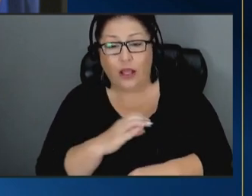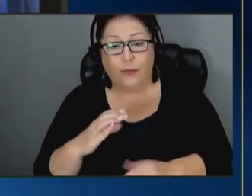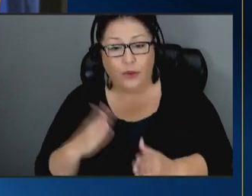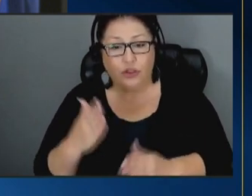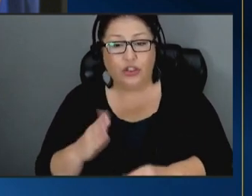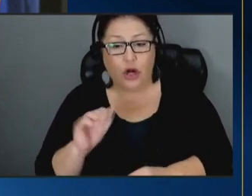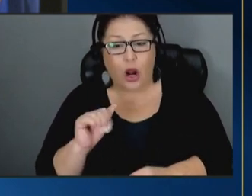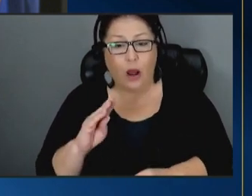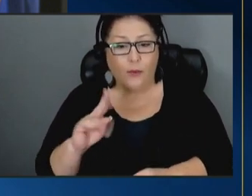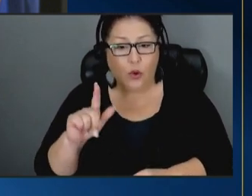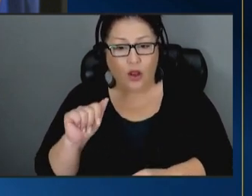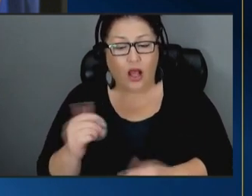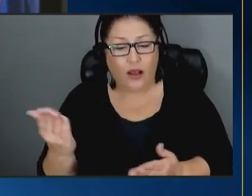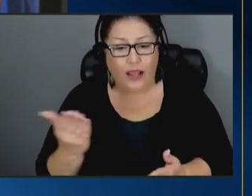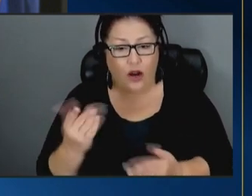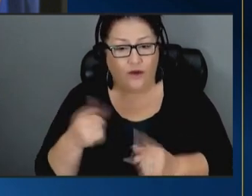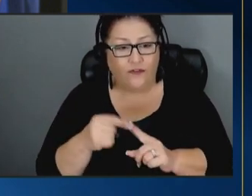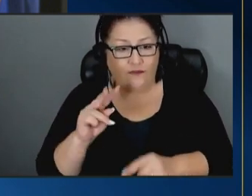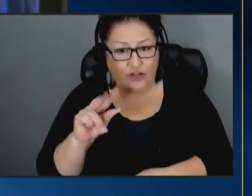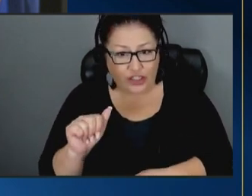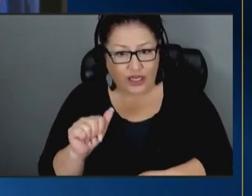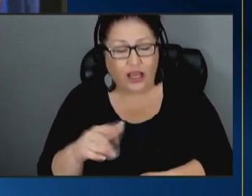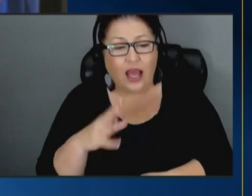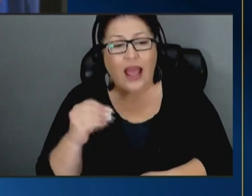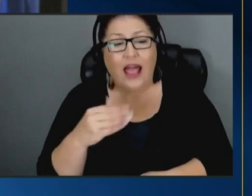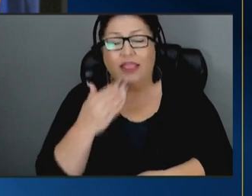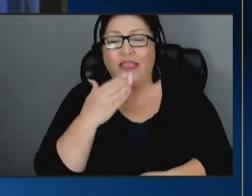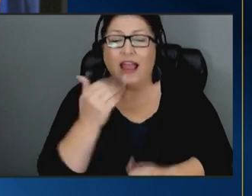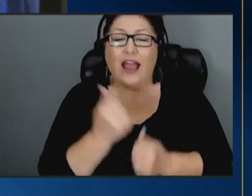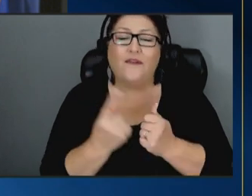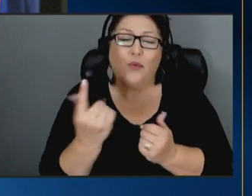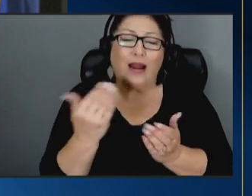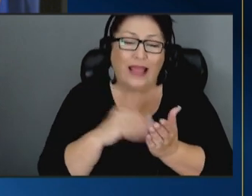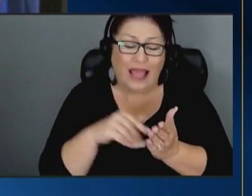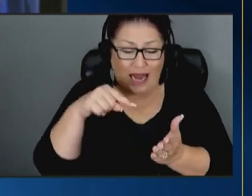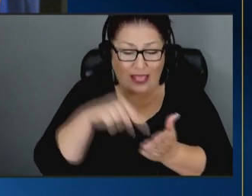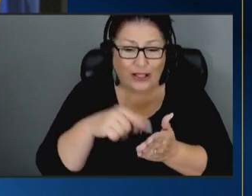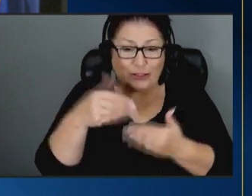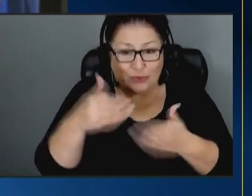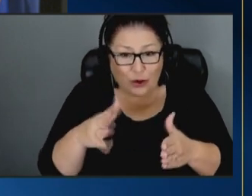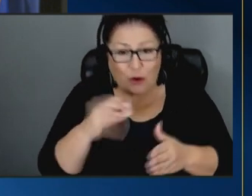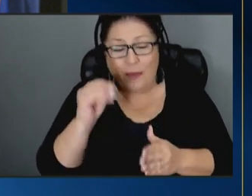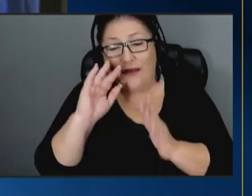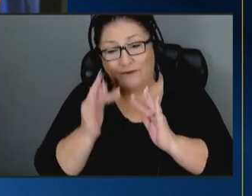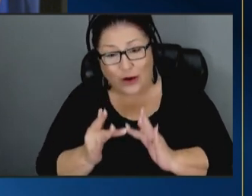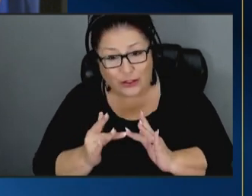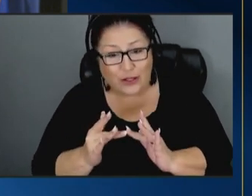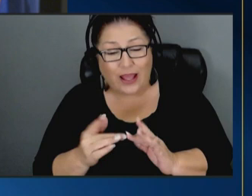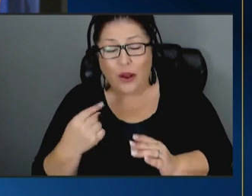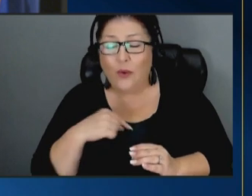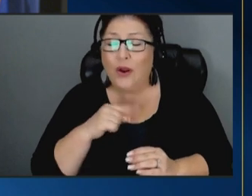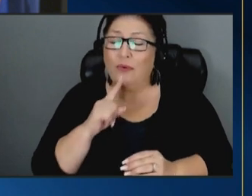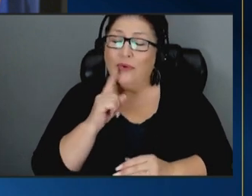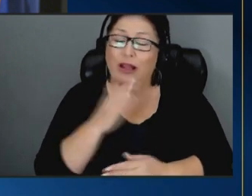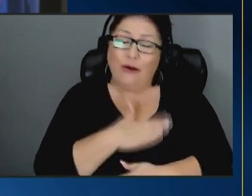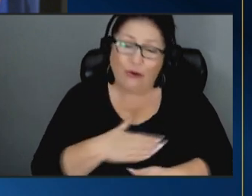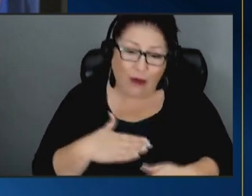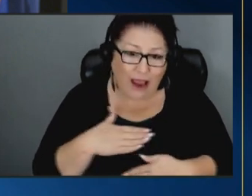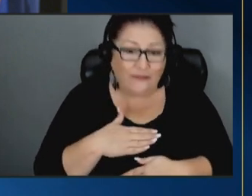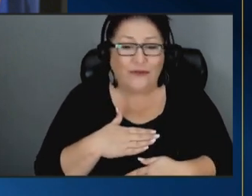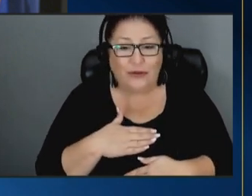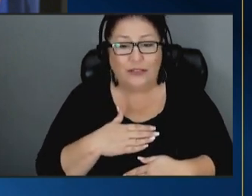being here from virginia and thank everyone again in this room and virtually we're so grateful to be in this